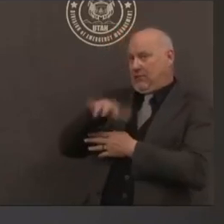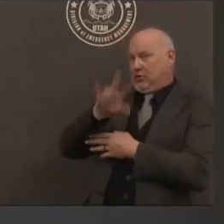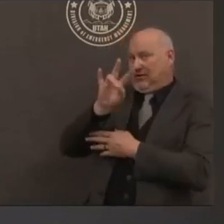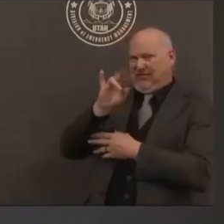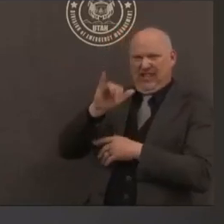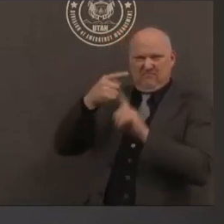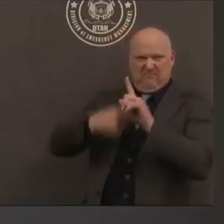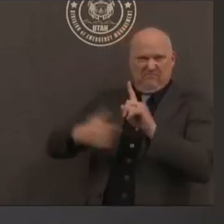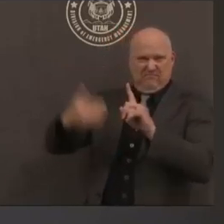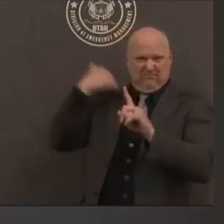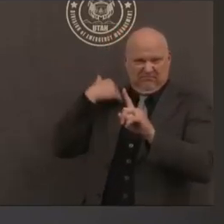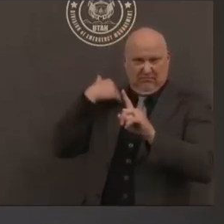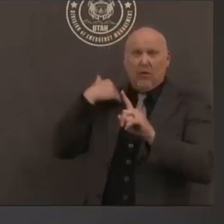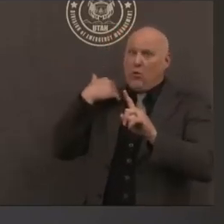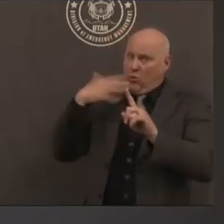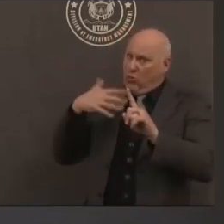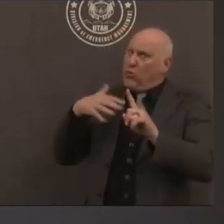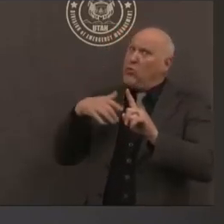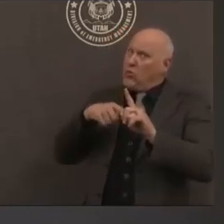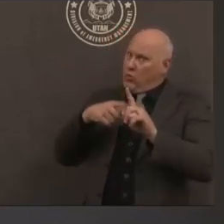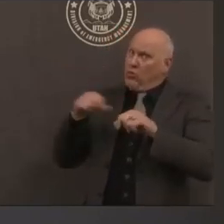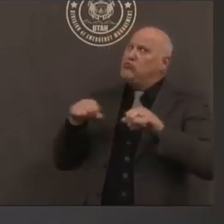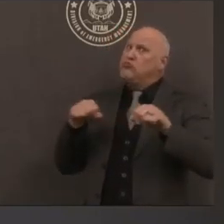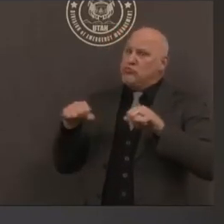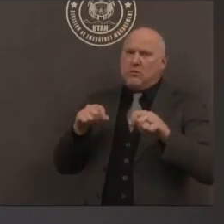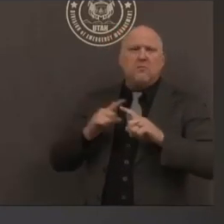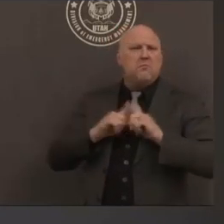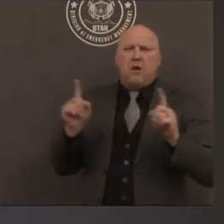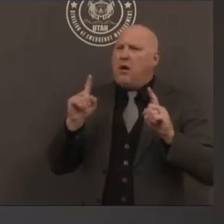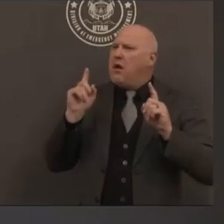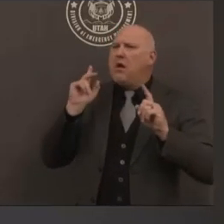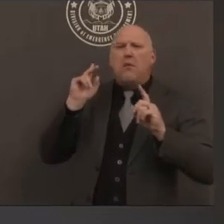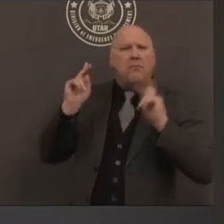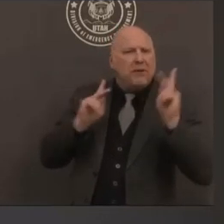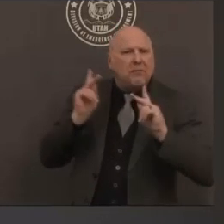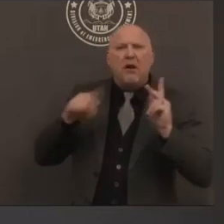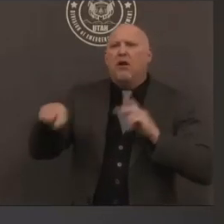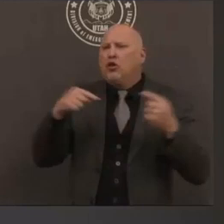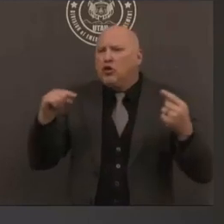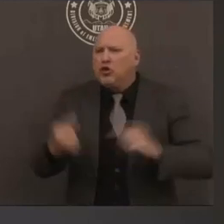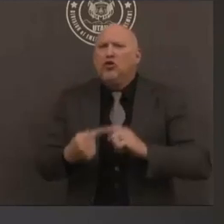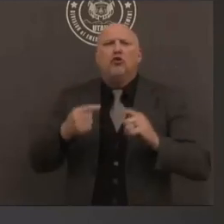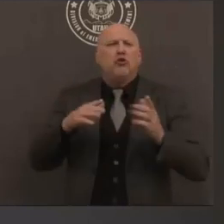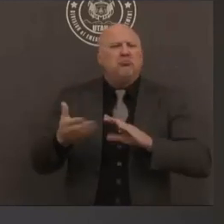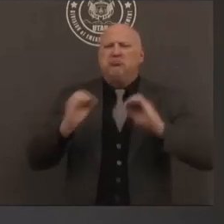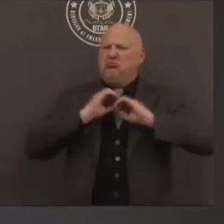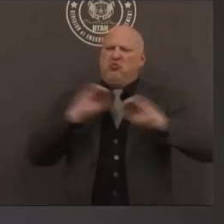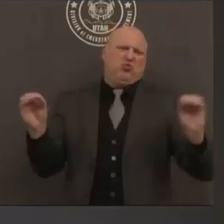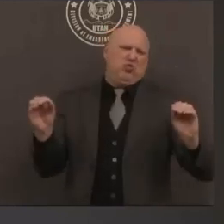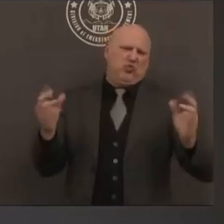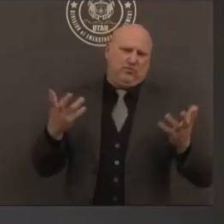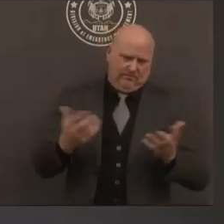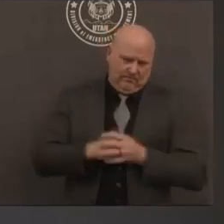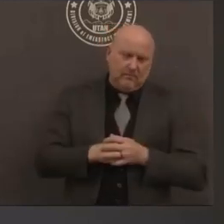where we would have seen injuries had people been hurt by falling brick that was coming off the outside of buildings but we were really fortunate